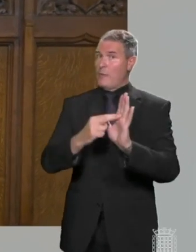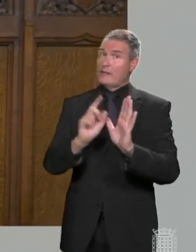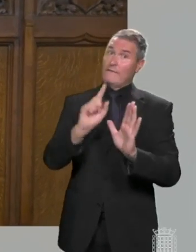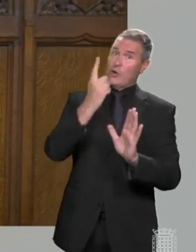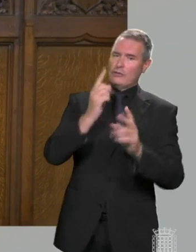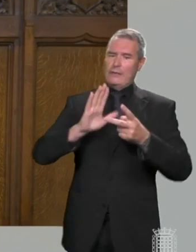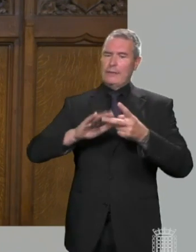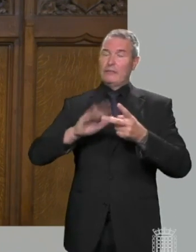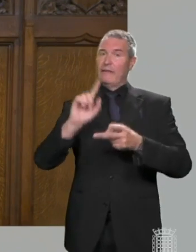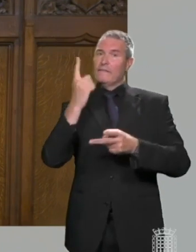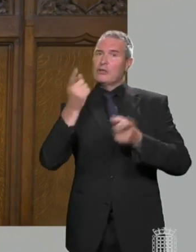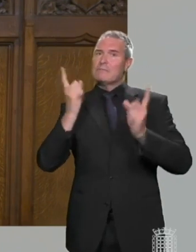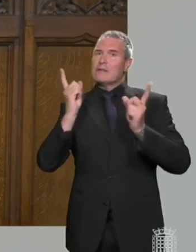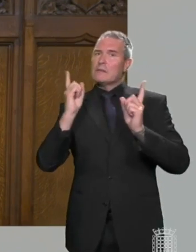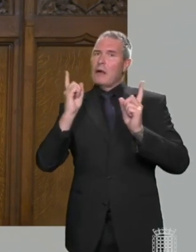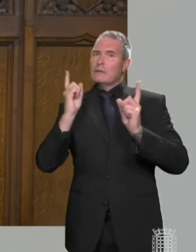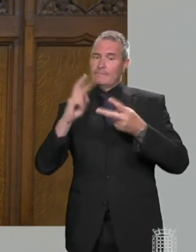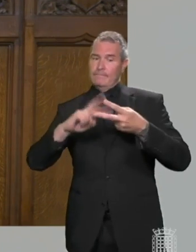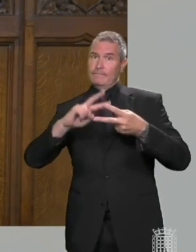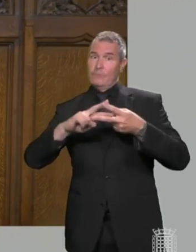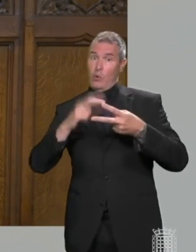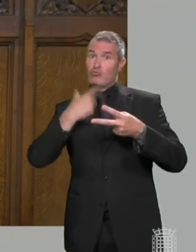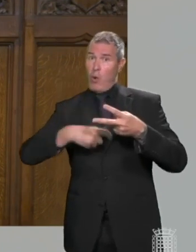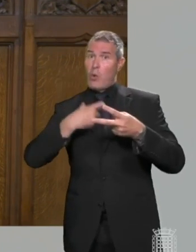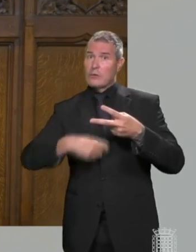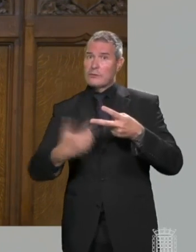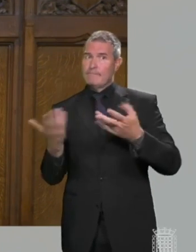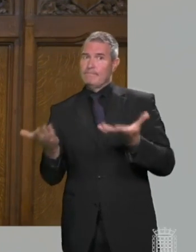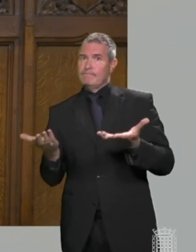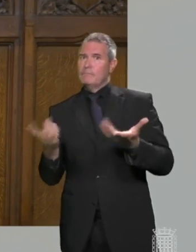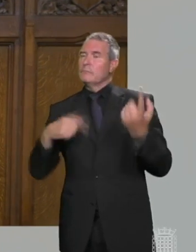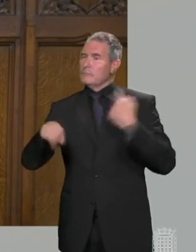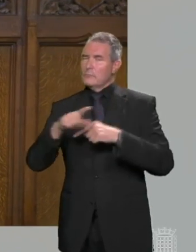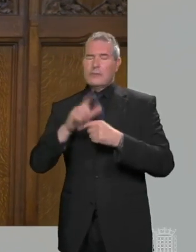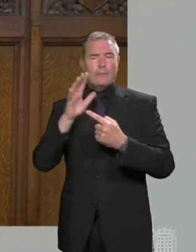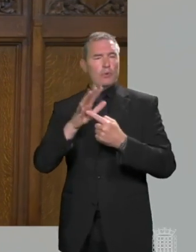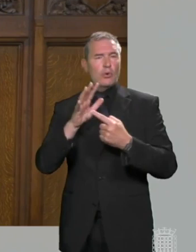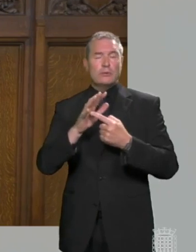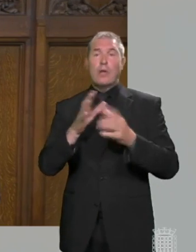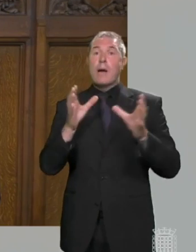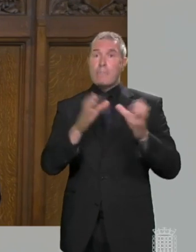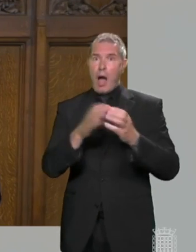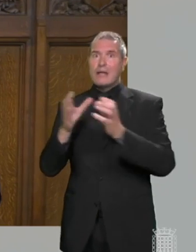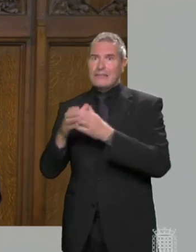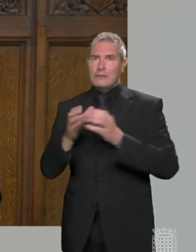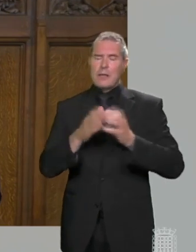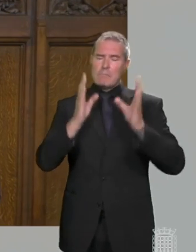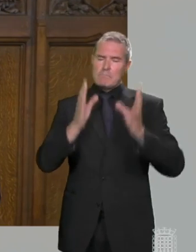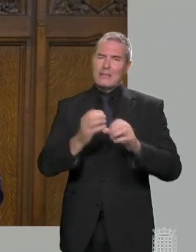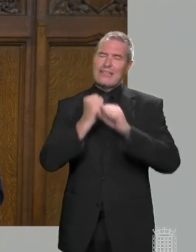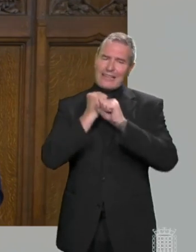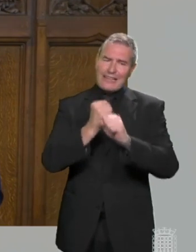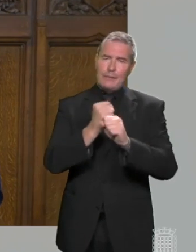First Minister. Would the Prime Minister agree with me that it's vital that parties stick to the agreements that have been made,